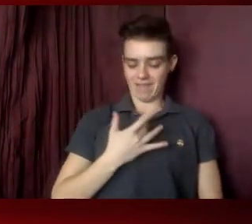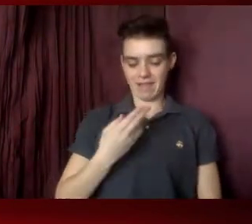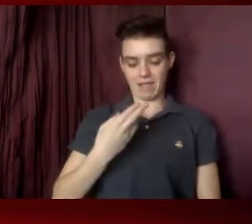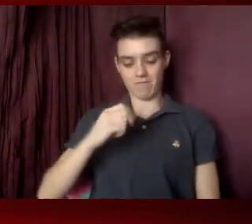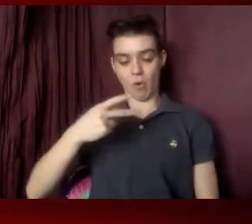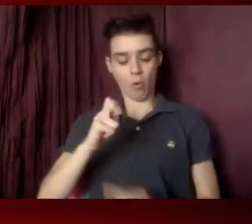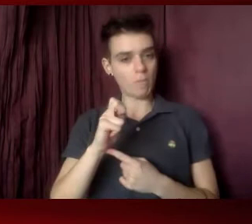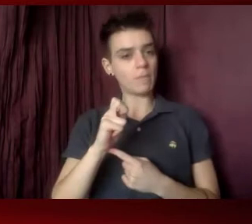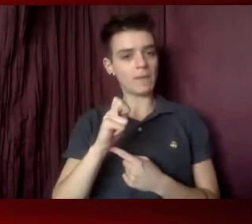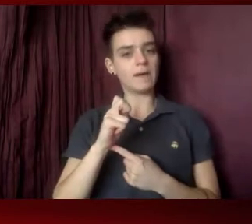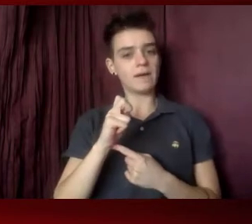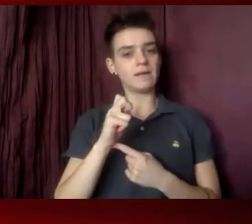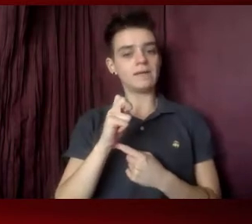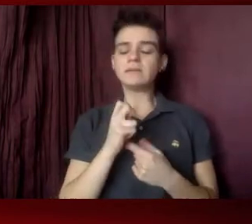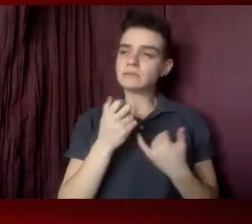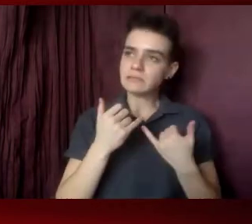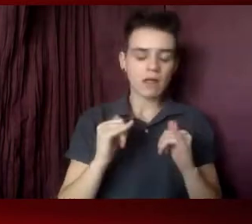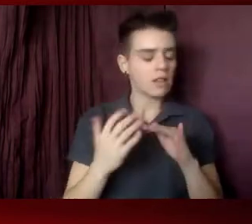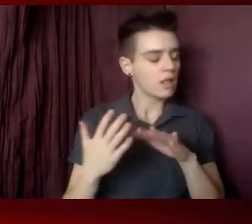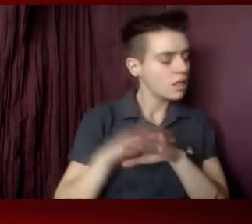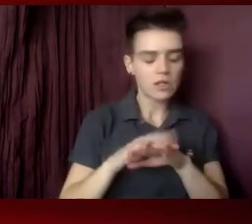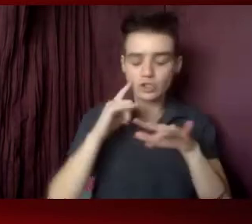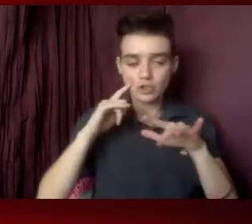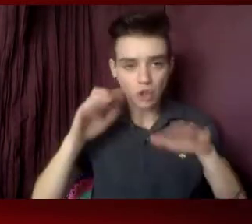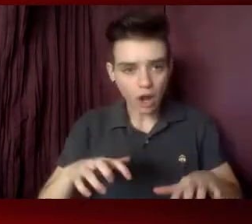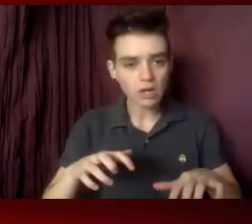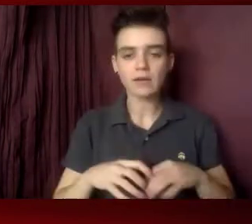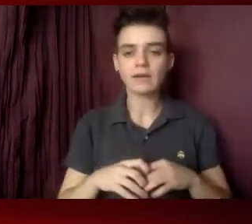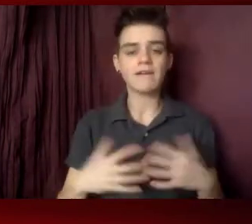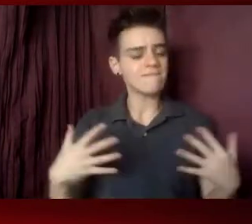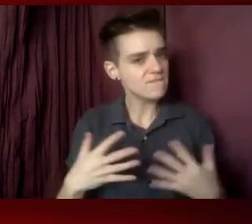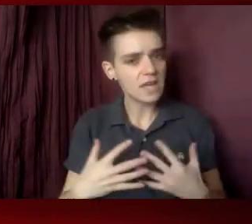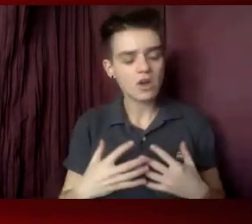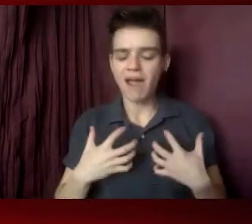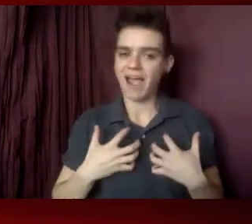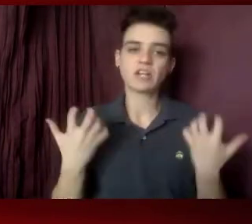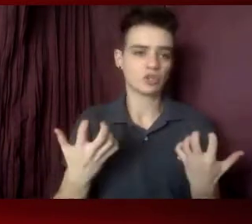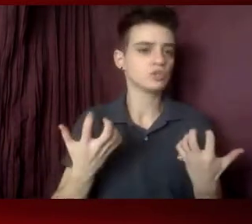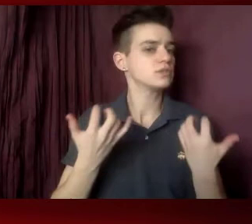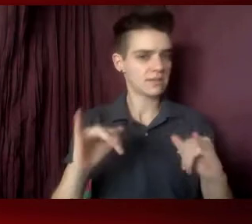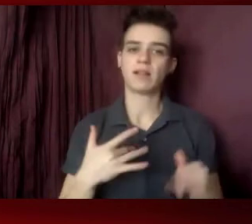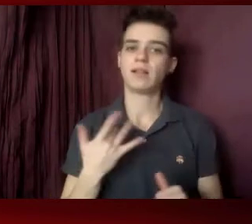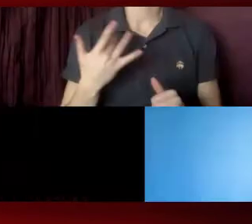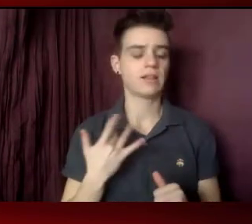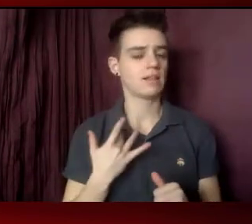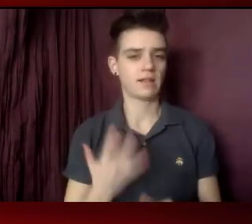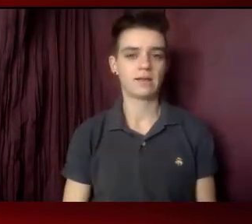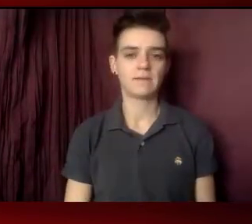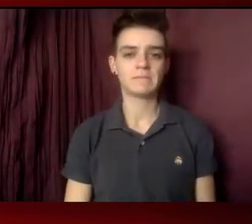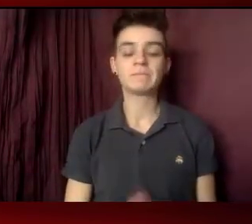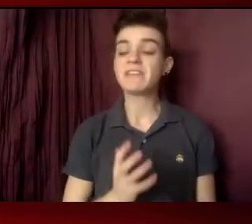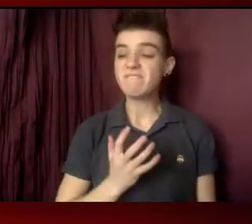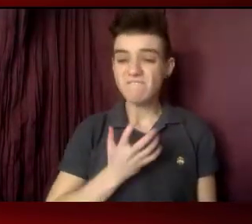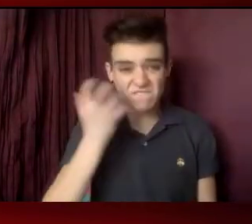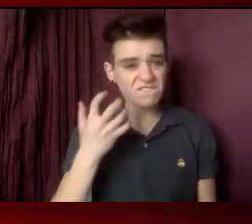tempered by shock and fear and anger. Fear and anger that white